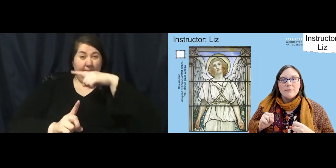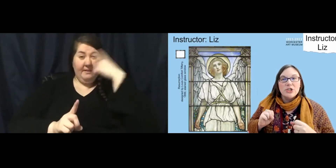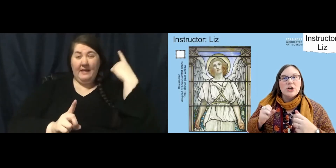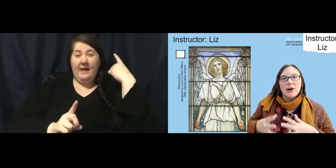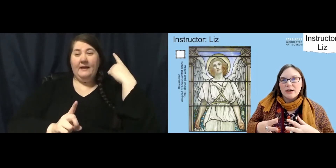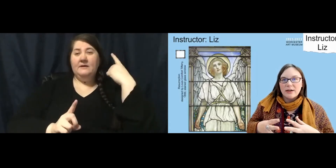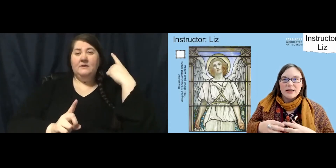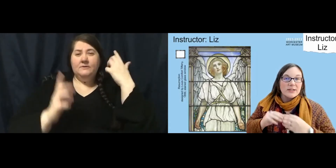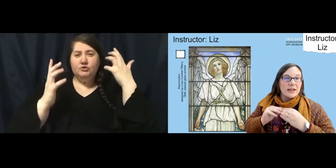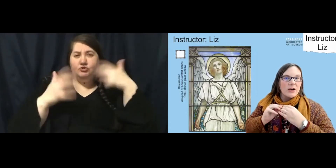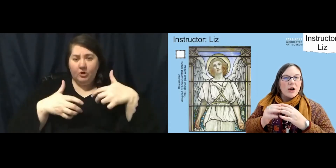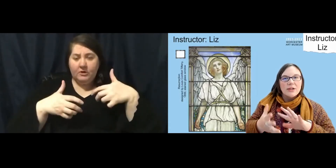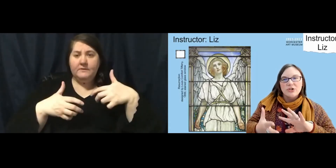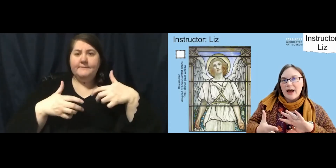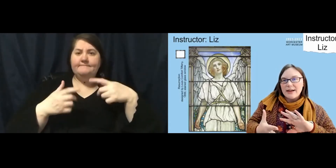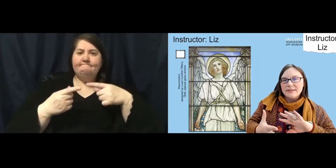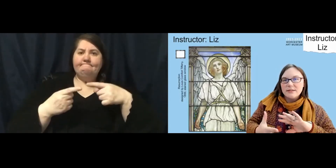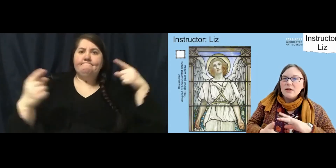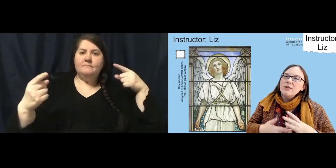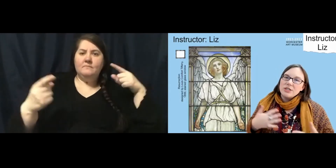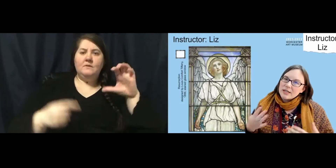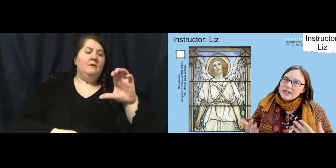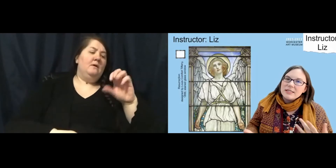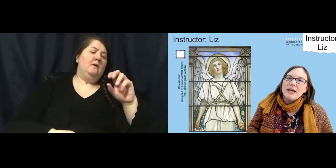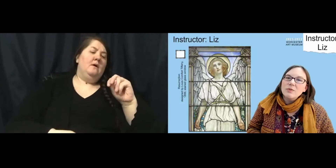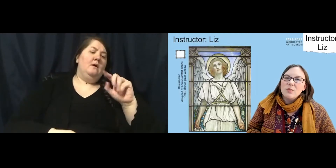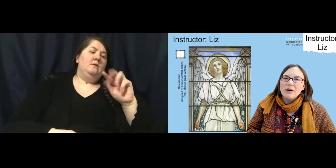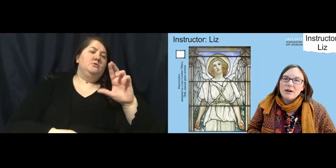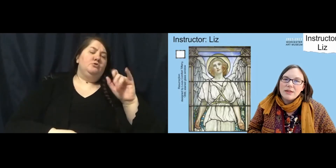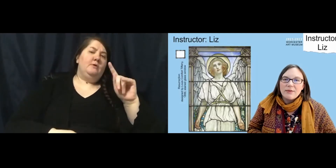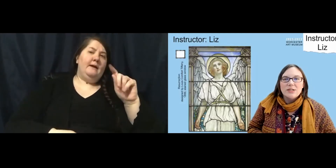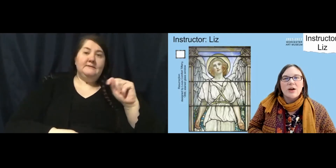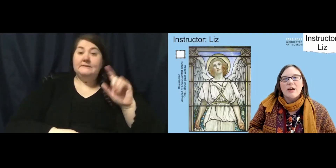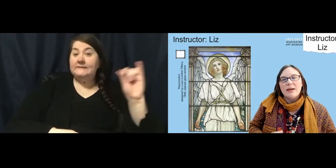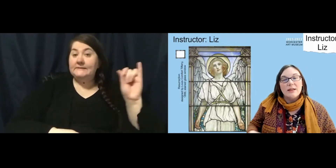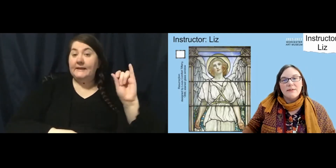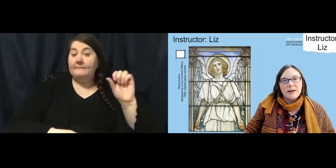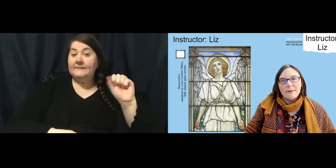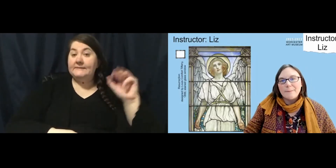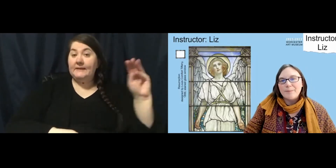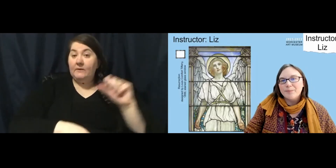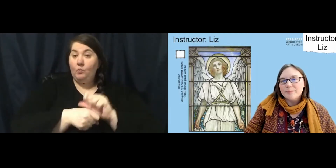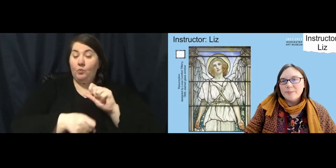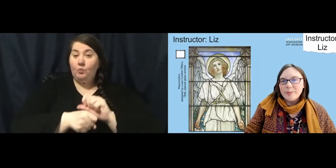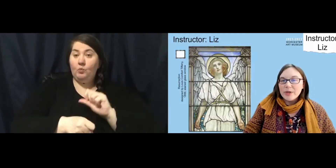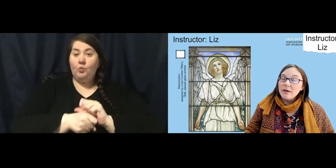dark. And so they contrast just like Sam's work that we saw in the video.